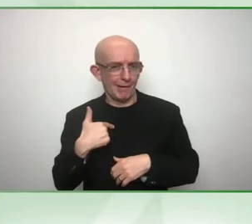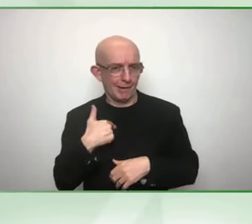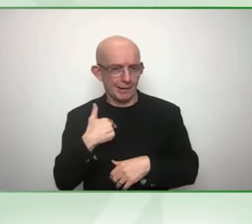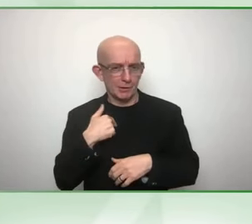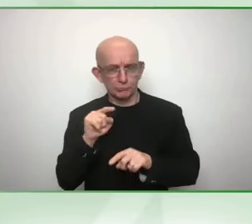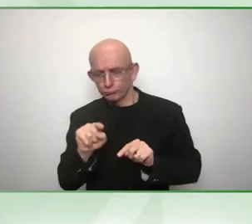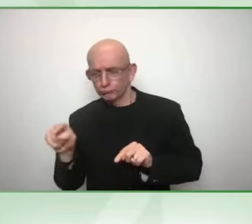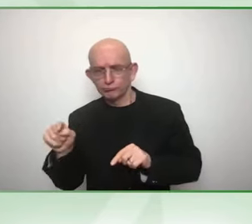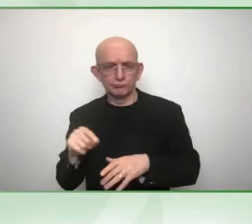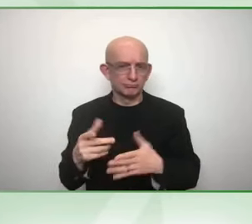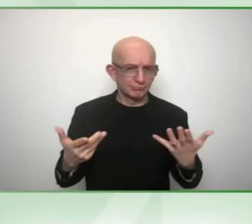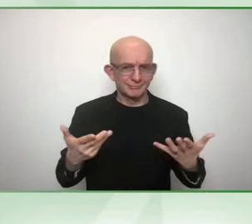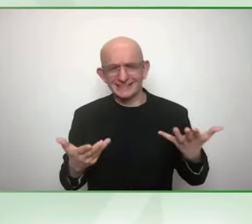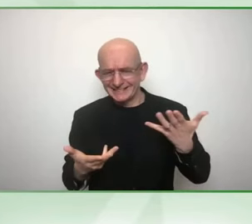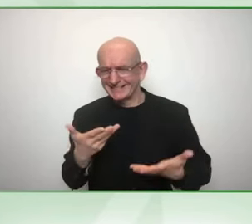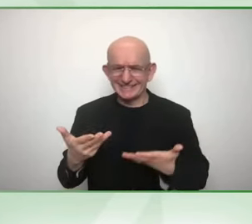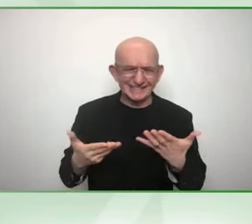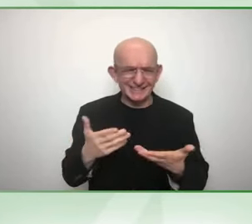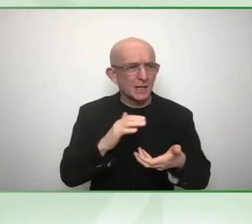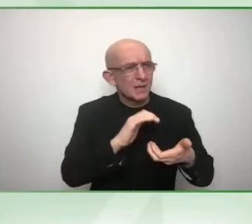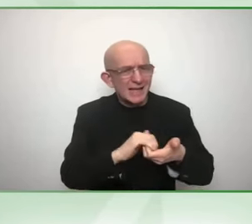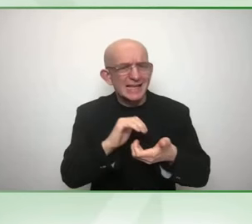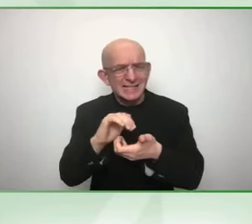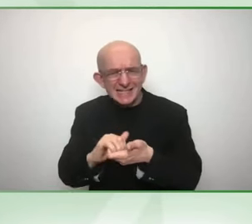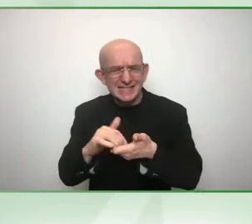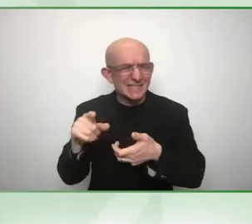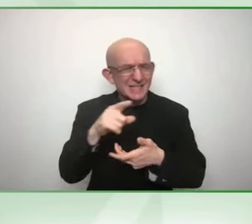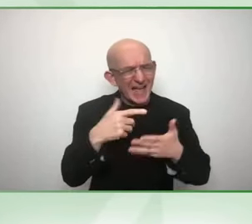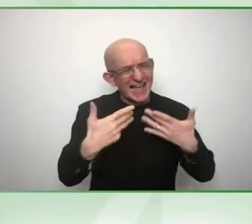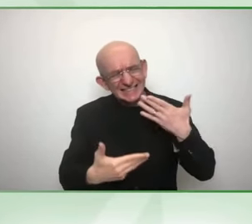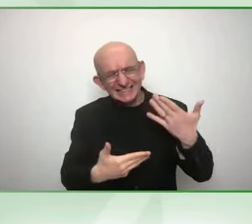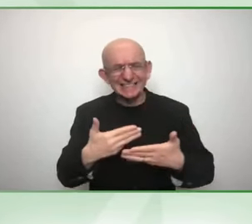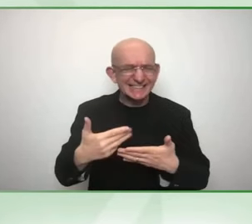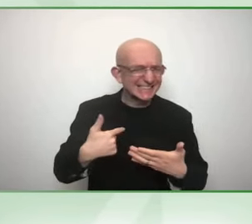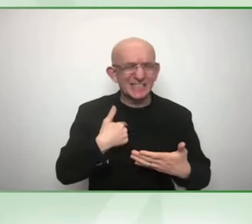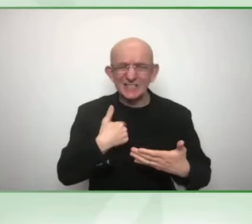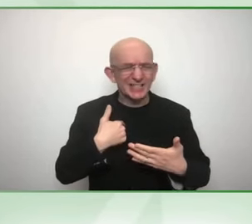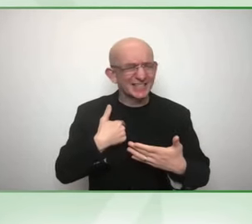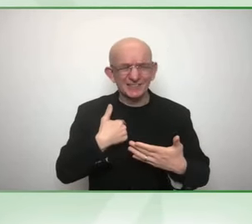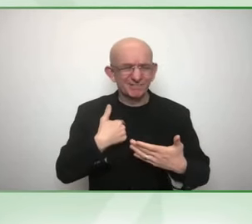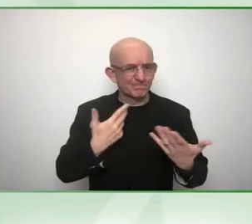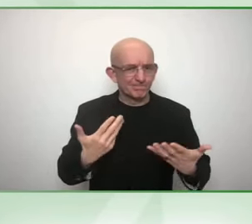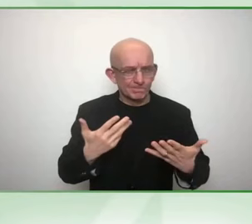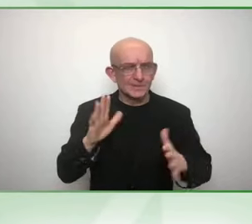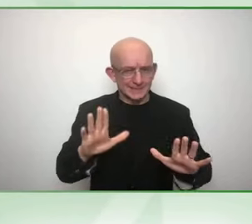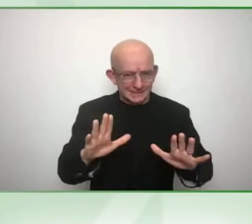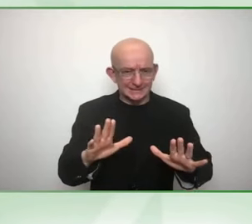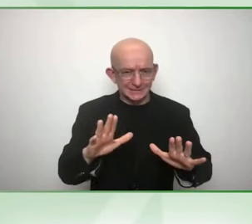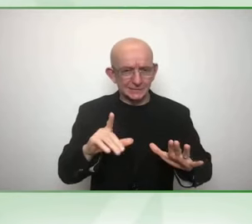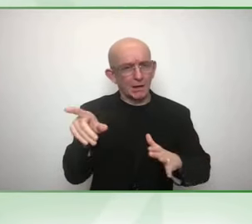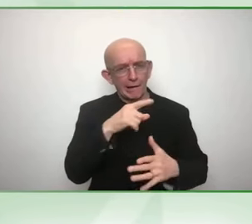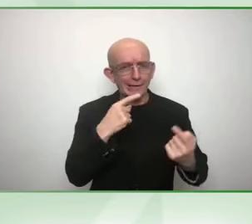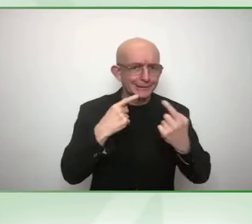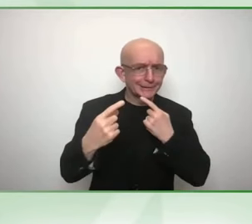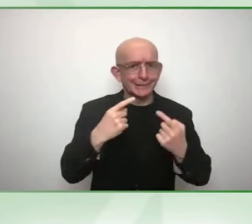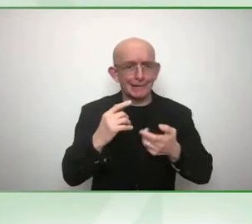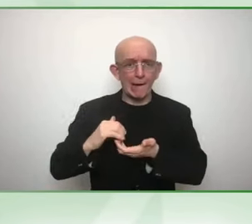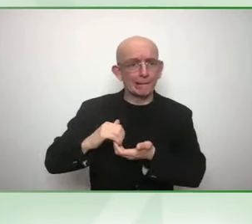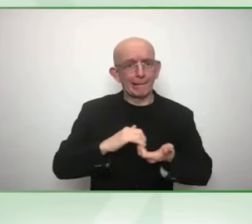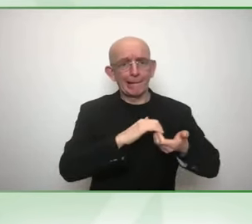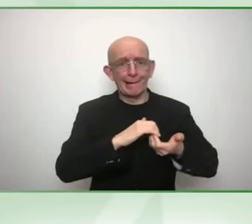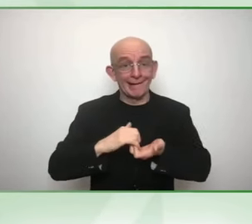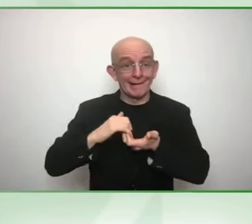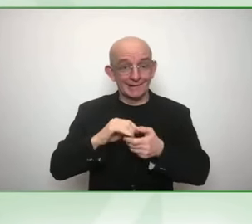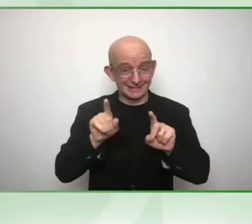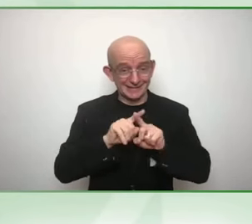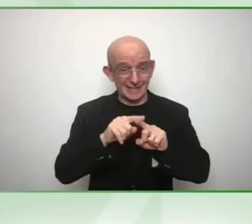different. I mean, what works in Asia might not work in Europe, for example. And I think that's what we're all here to learn and